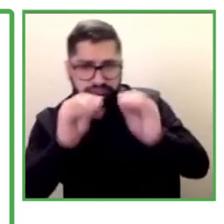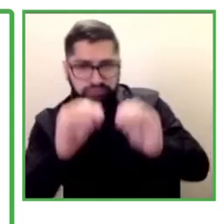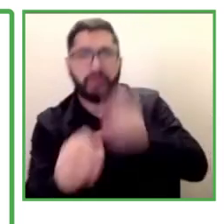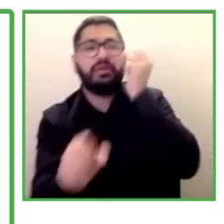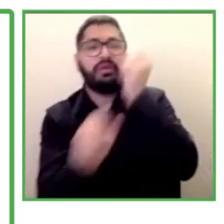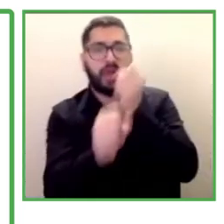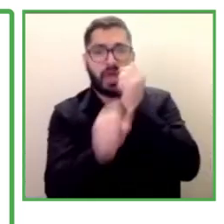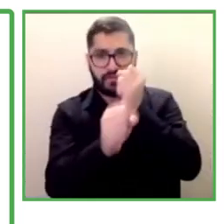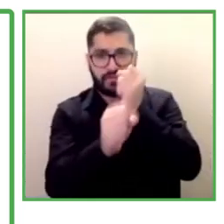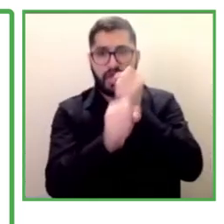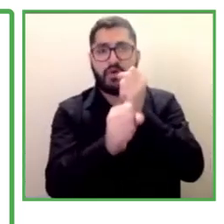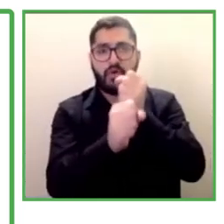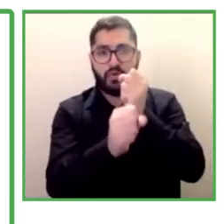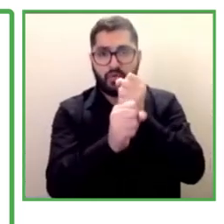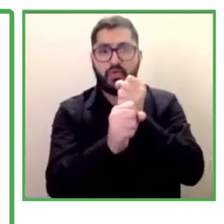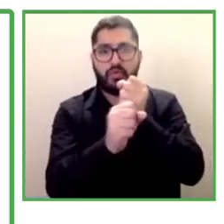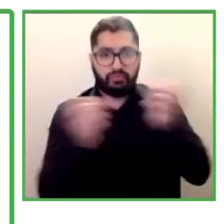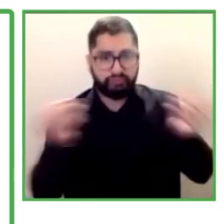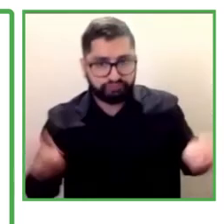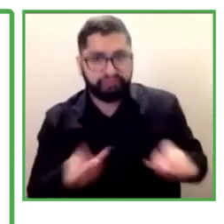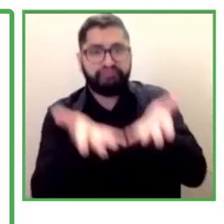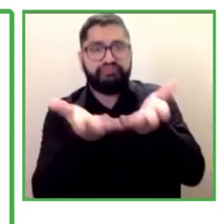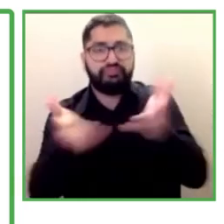for more than a thousand people,